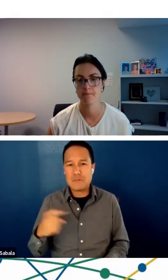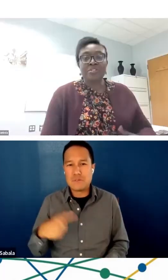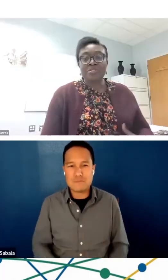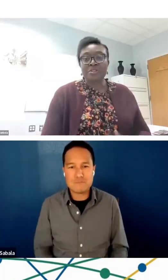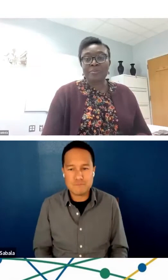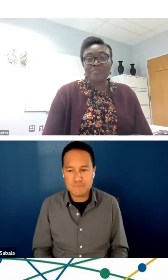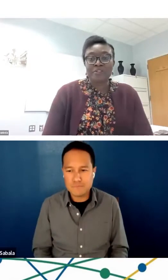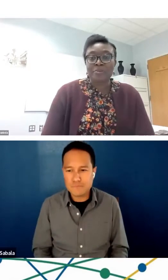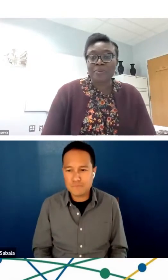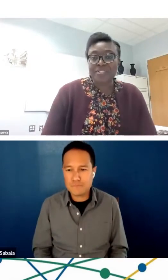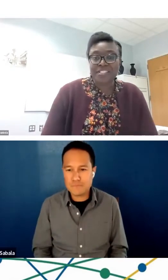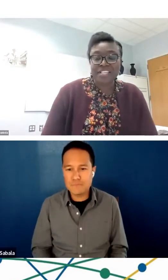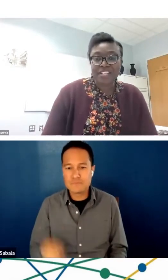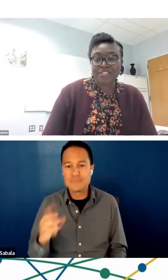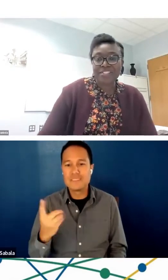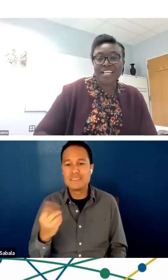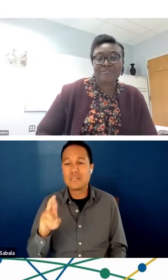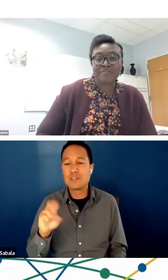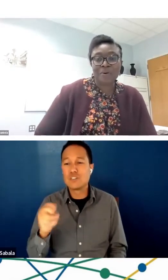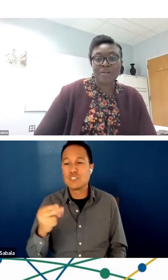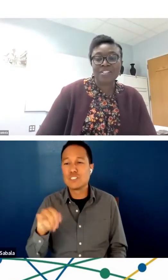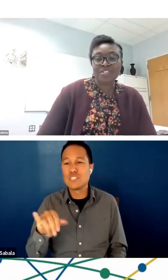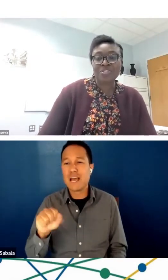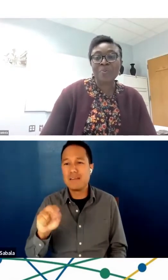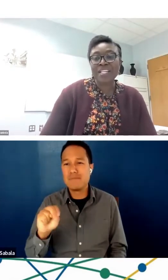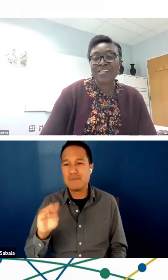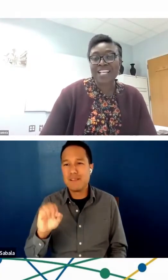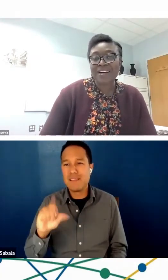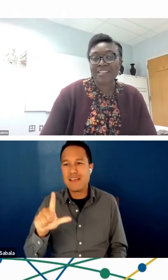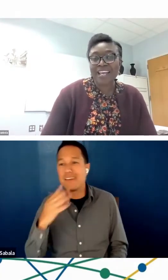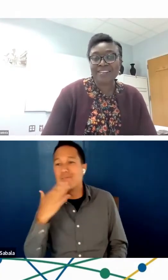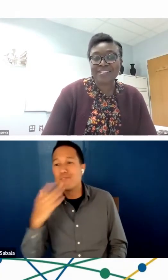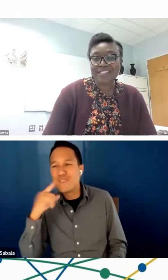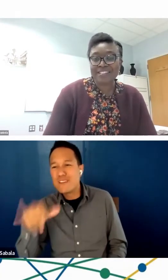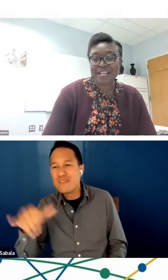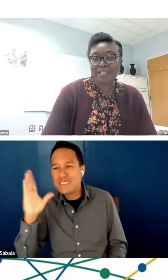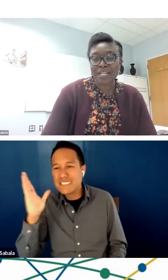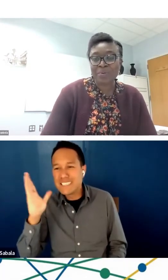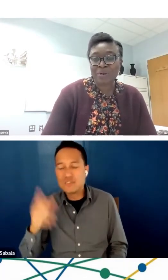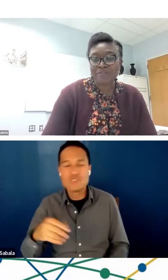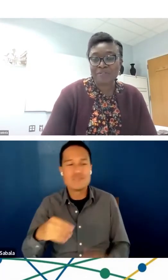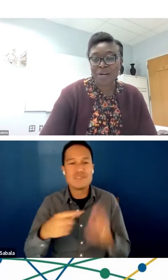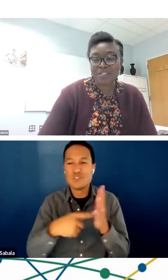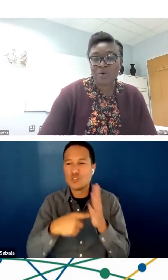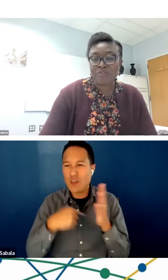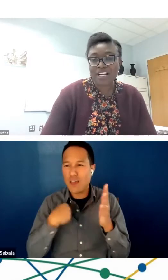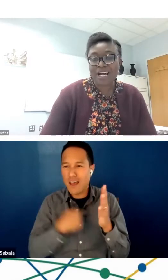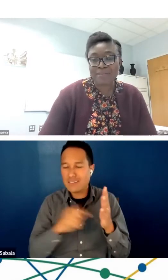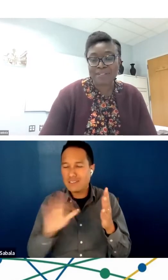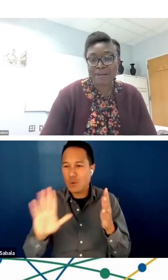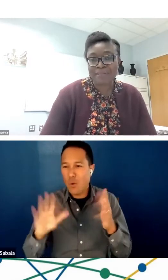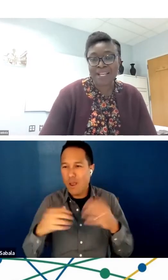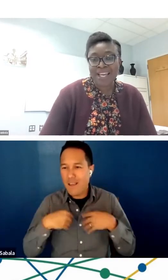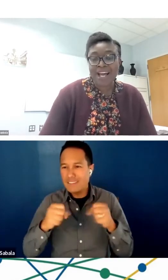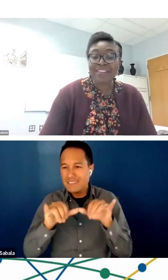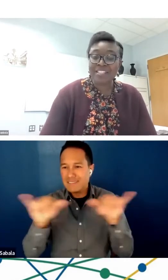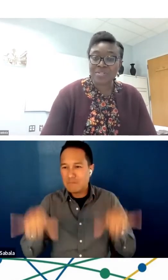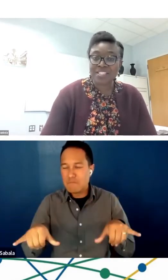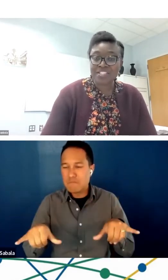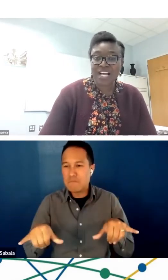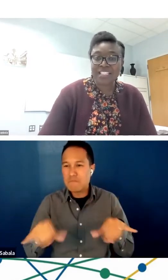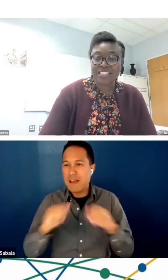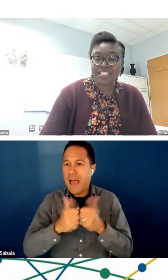Thank you, Dr. Serper for your presentation and for showing us how the health system that you work for has overcome some